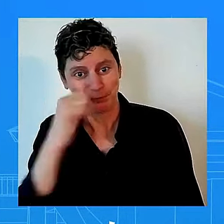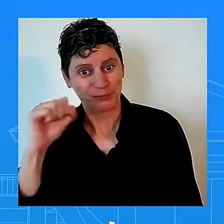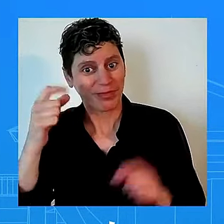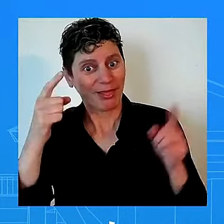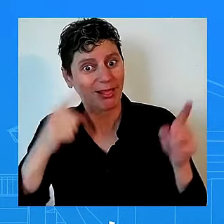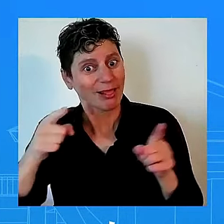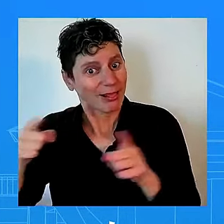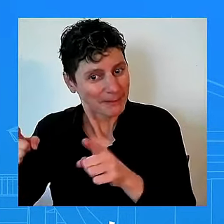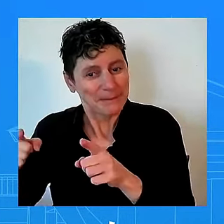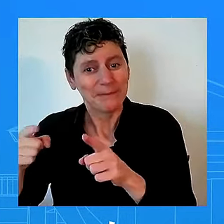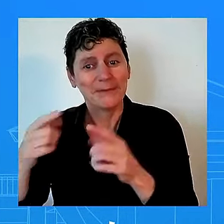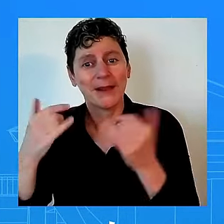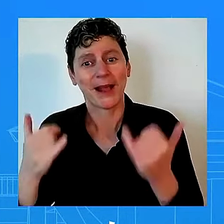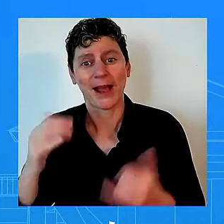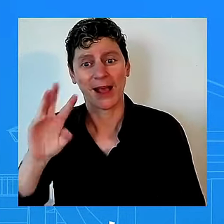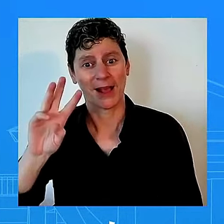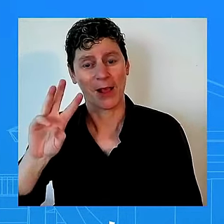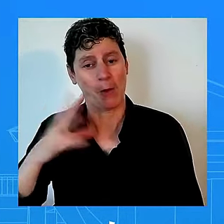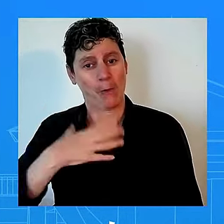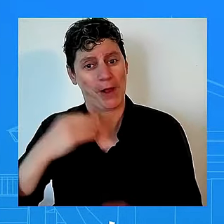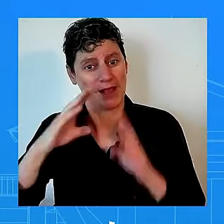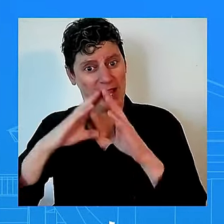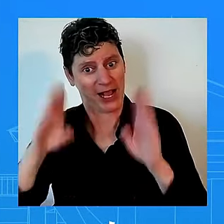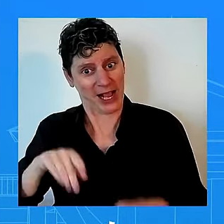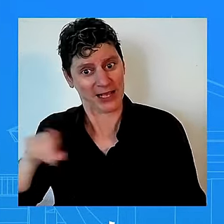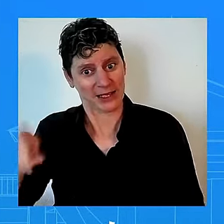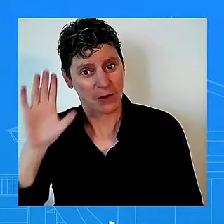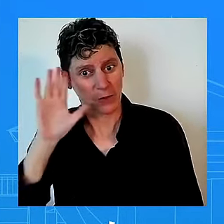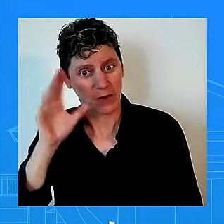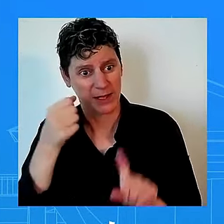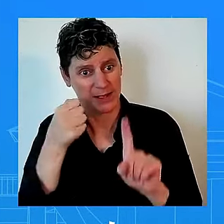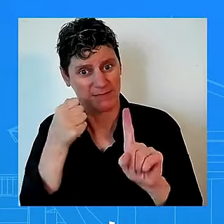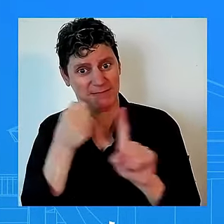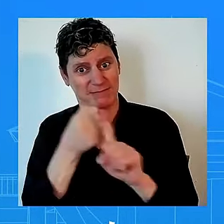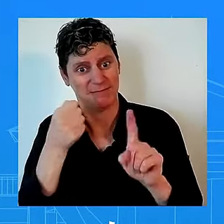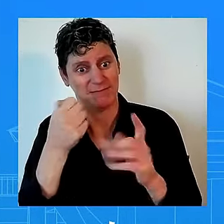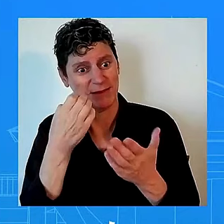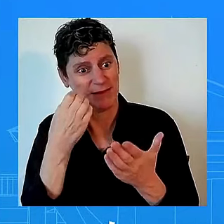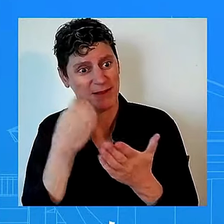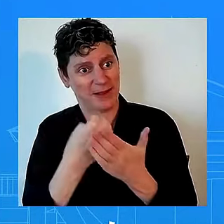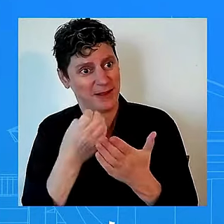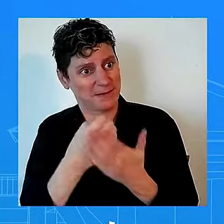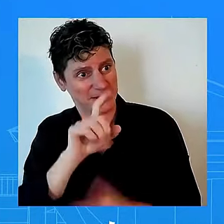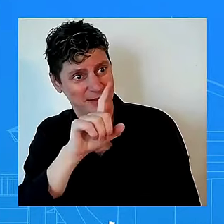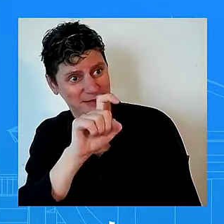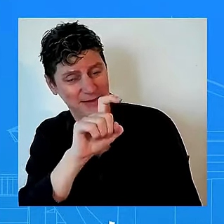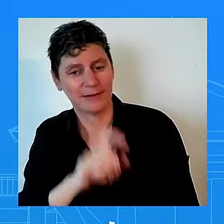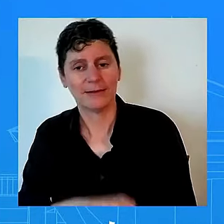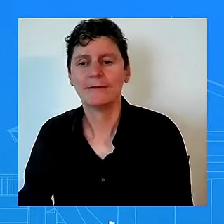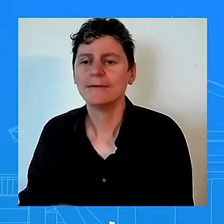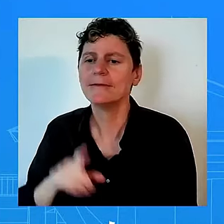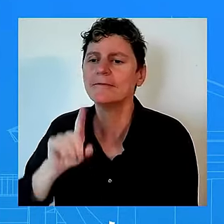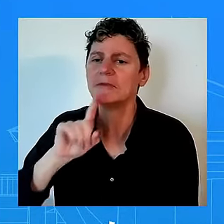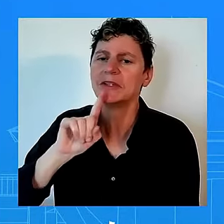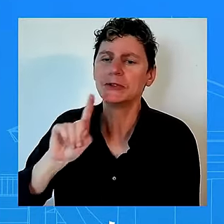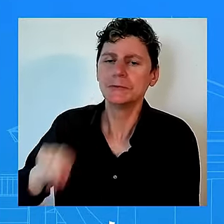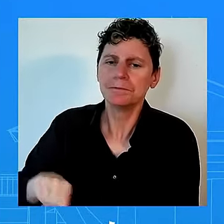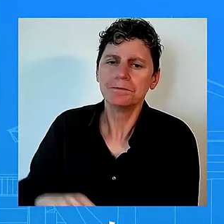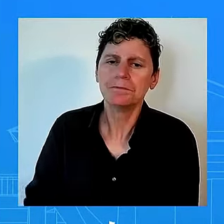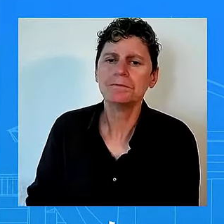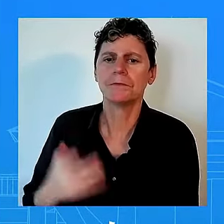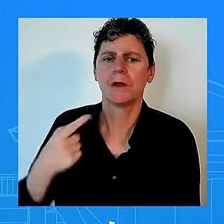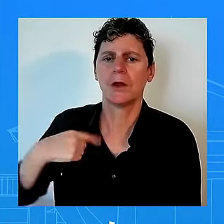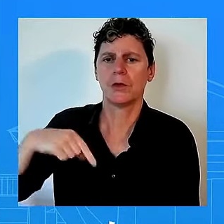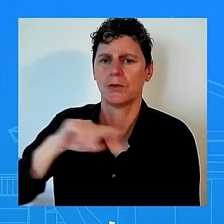with officials and this is something uh that as i settle as i say all the time when i get asked this question we're going to monitor very very